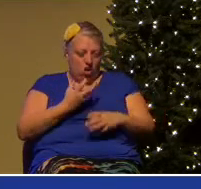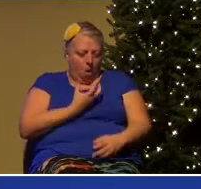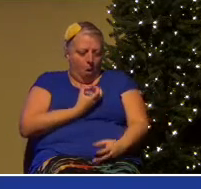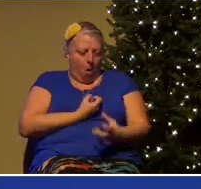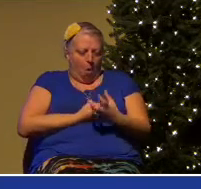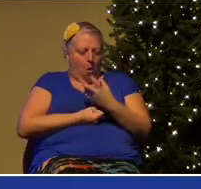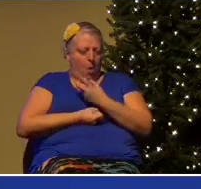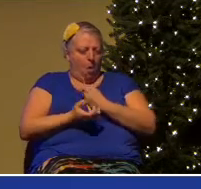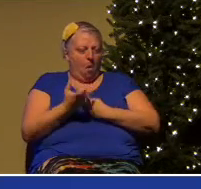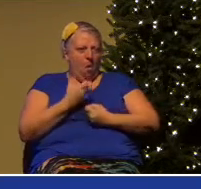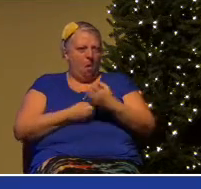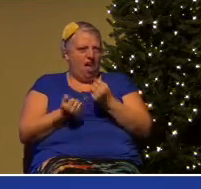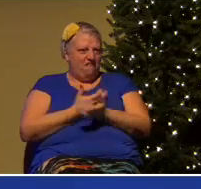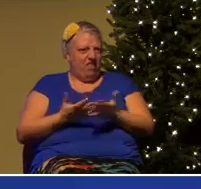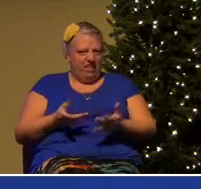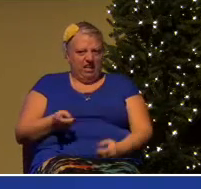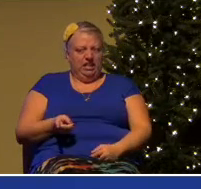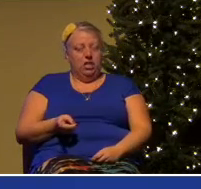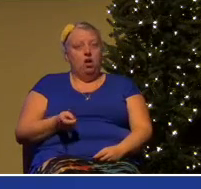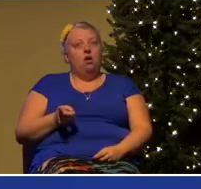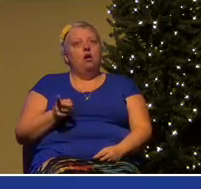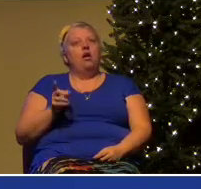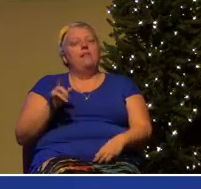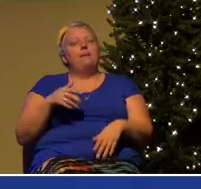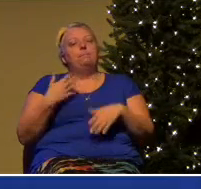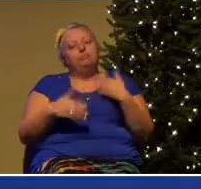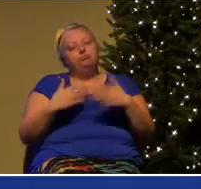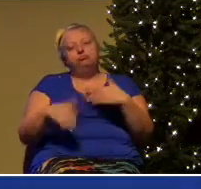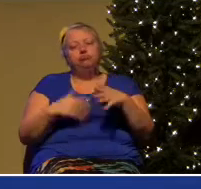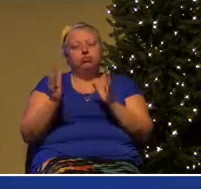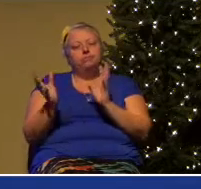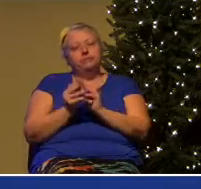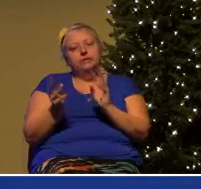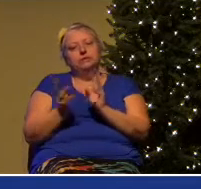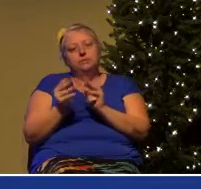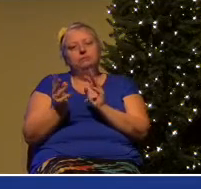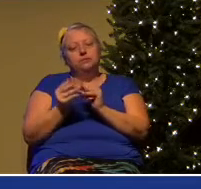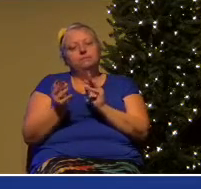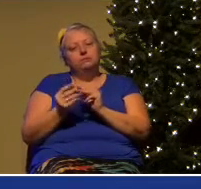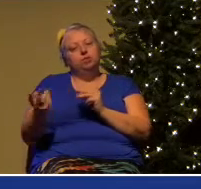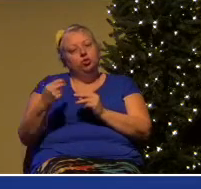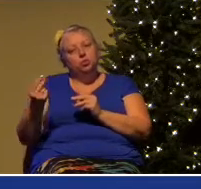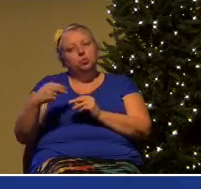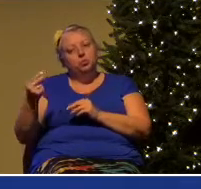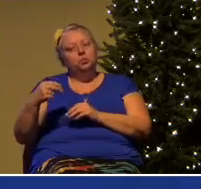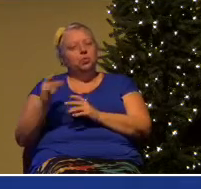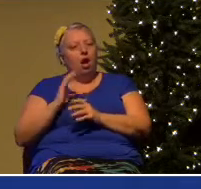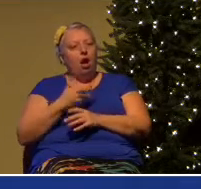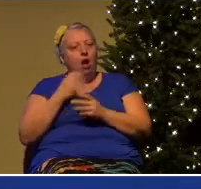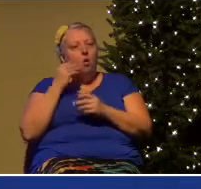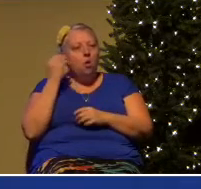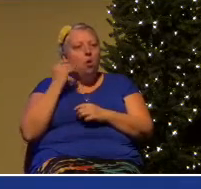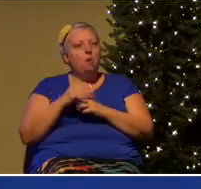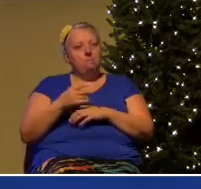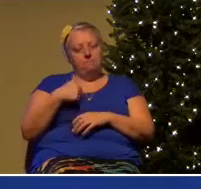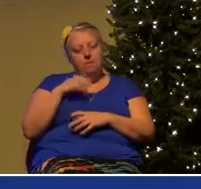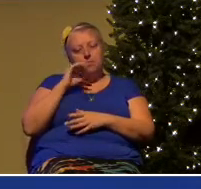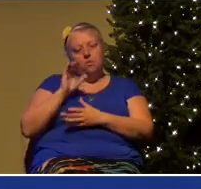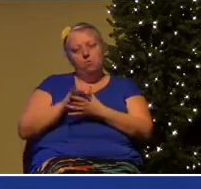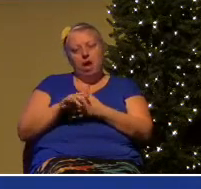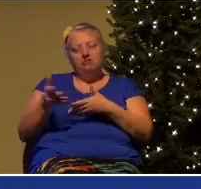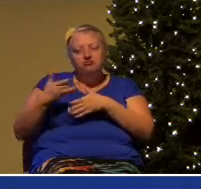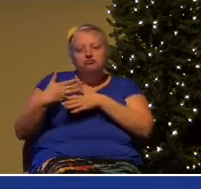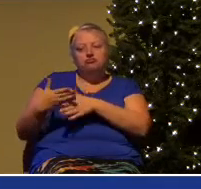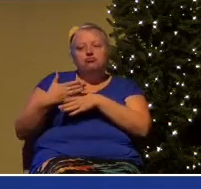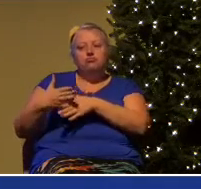And out of that came a number of meetings at our house where Michelle and I had the opportunity to share the